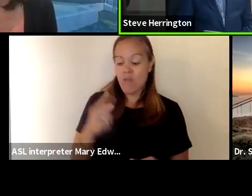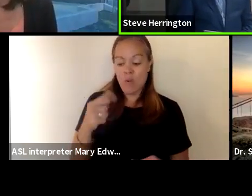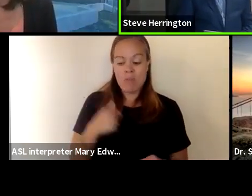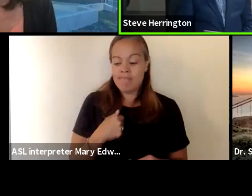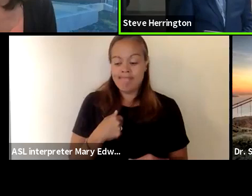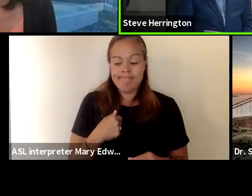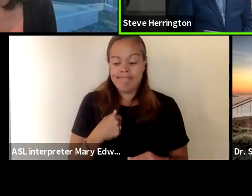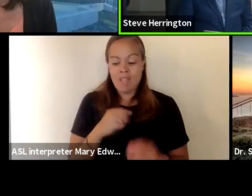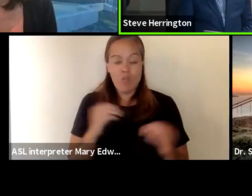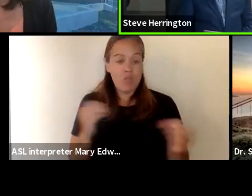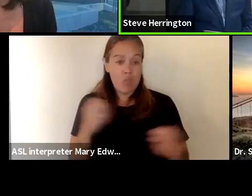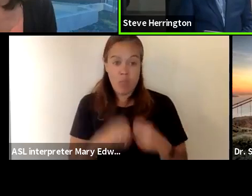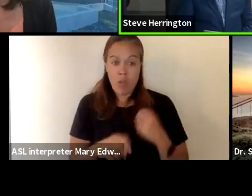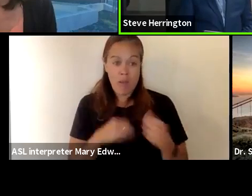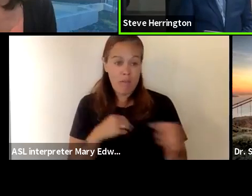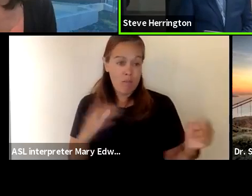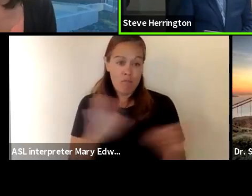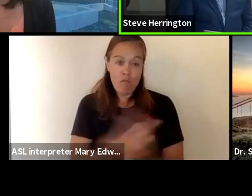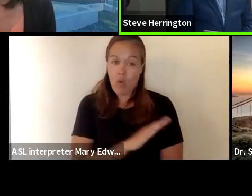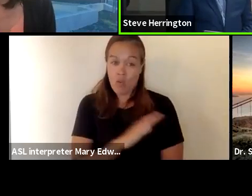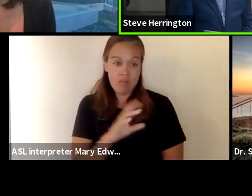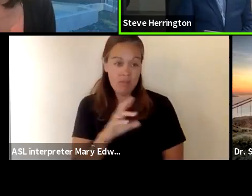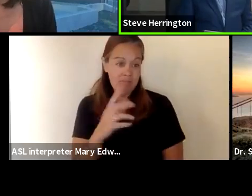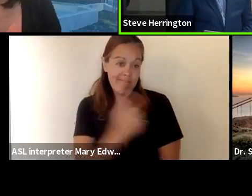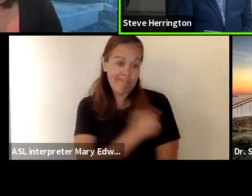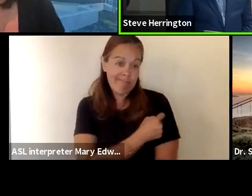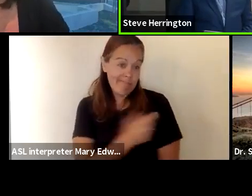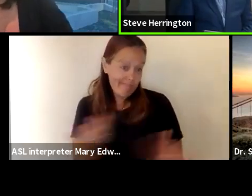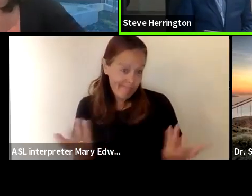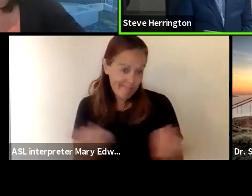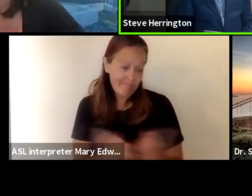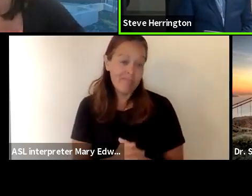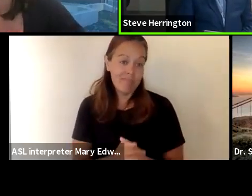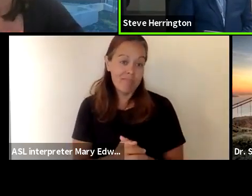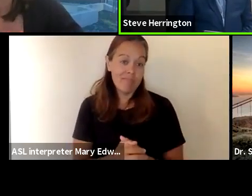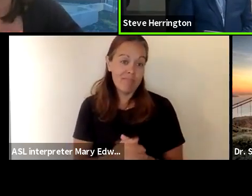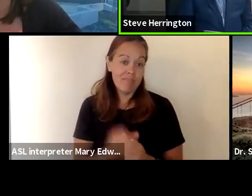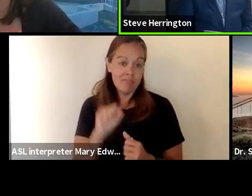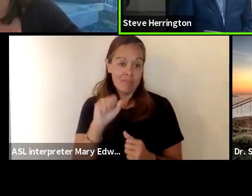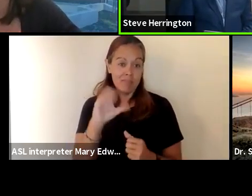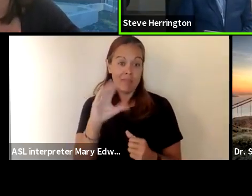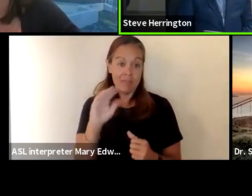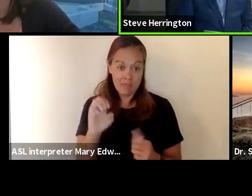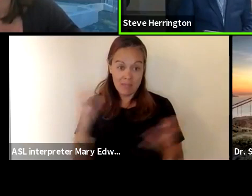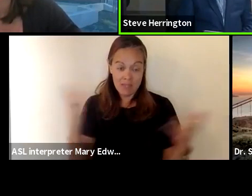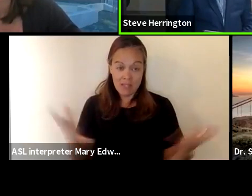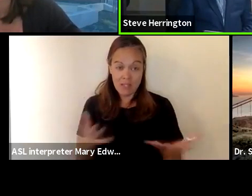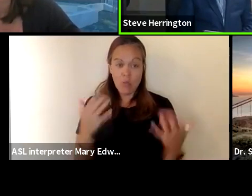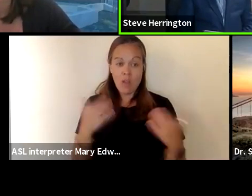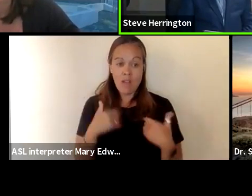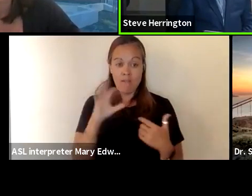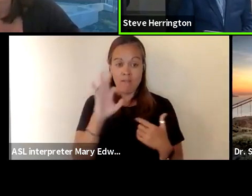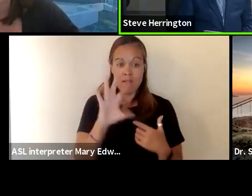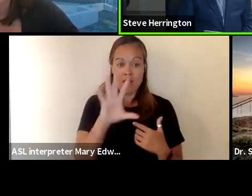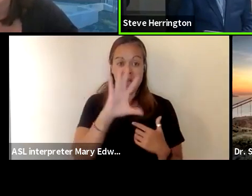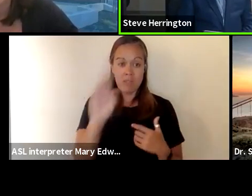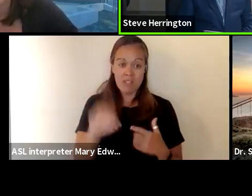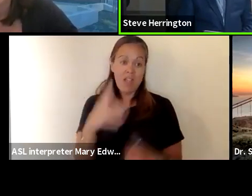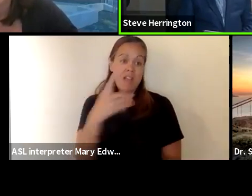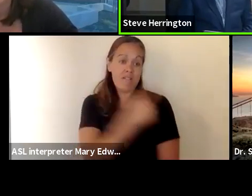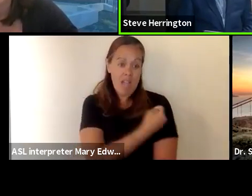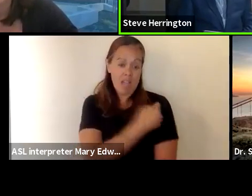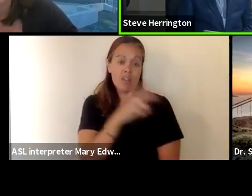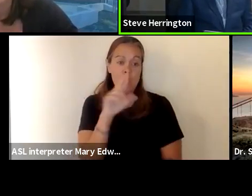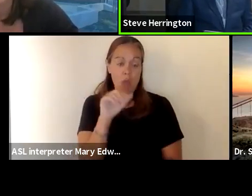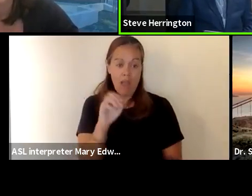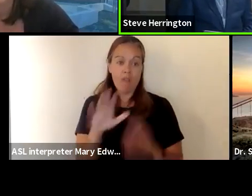no problem saying that i'm fully vaccinated you know and we have here at scott sonoma county office of education we have a 95 vaccination rate